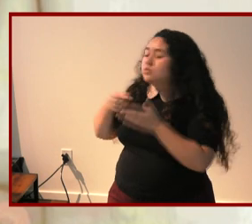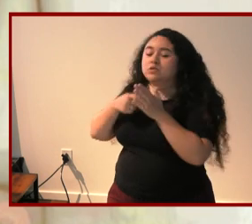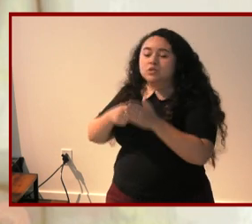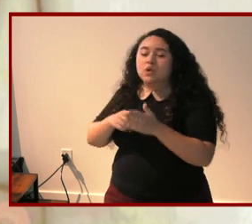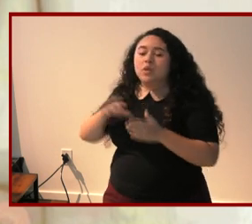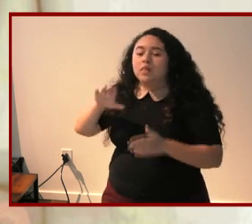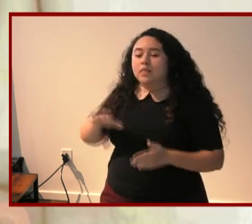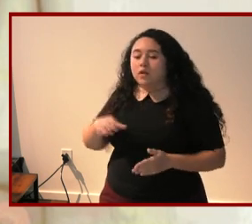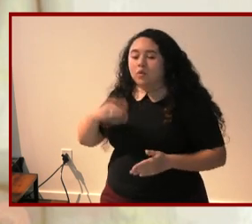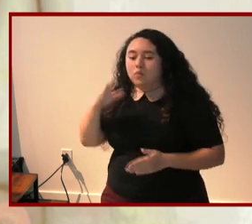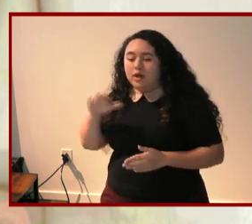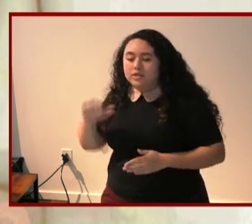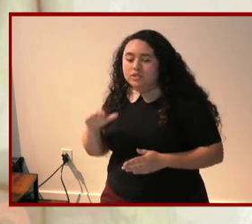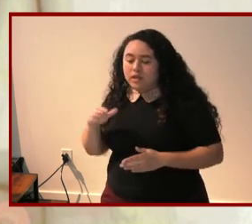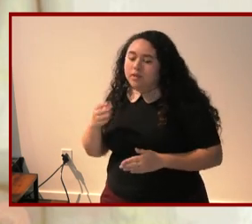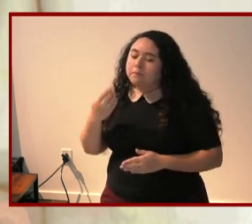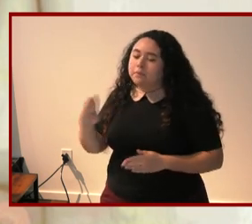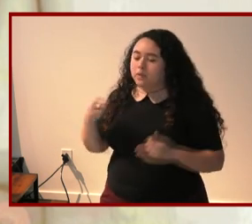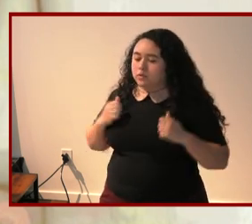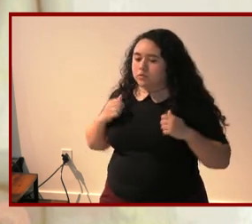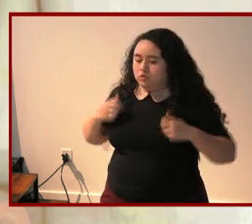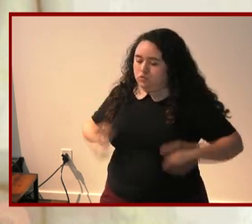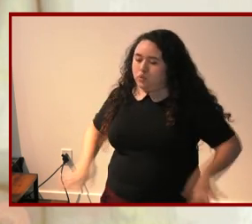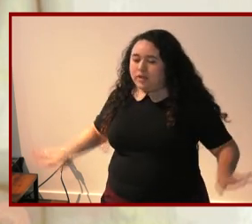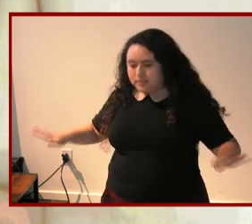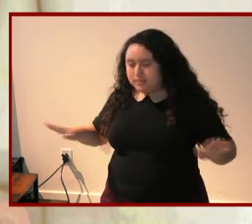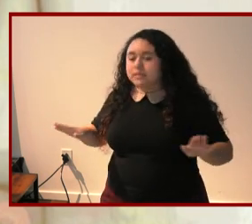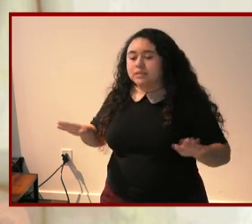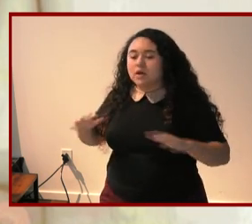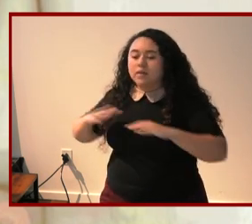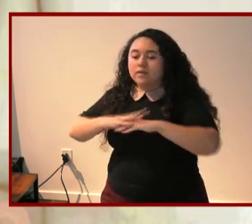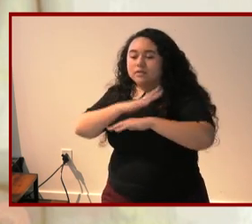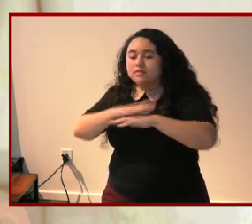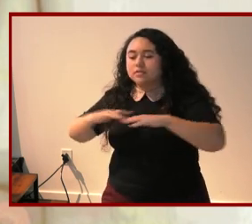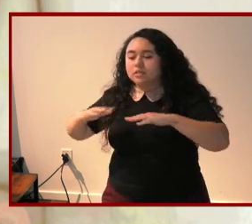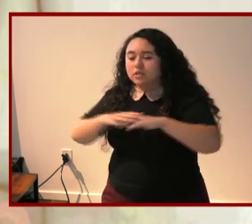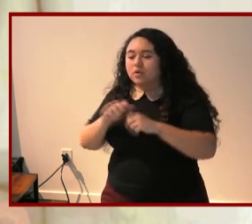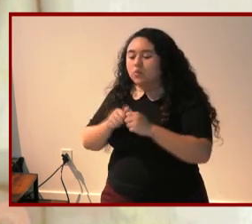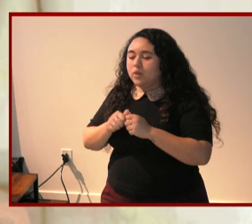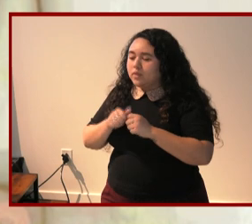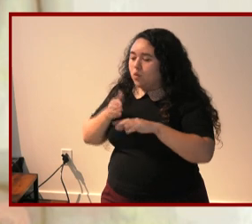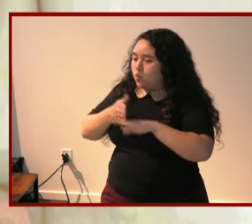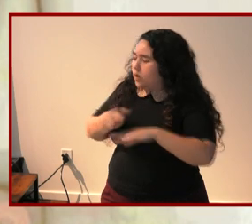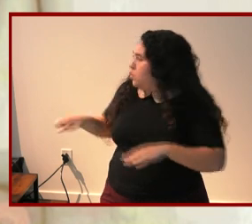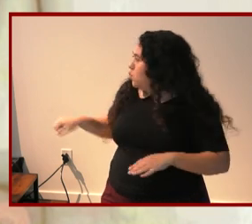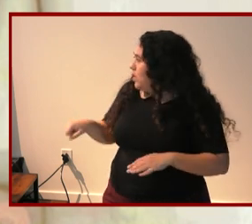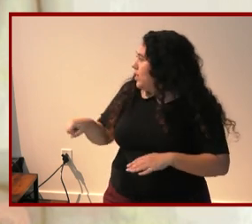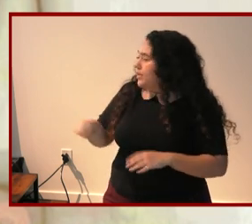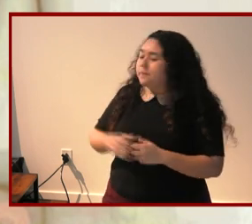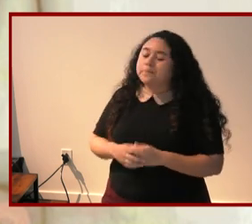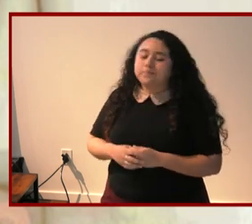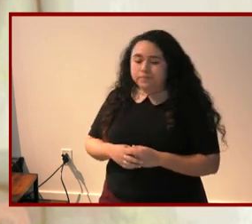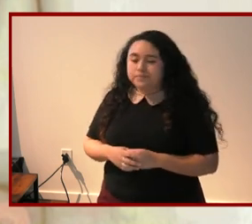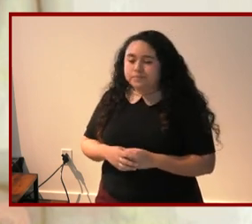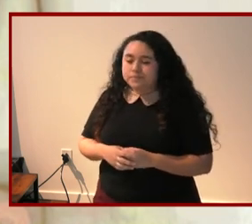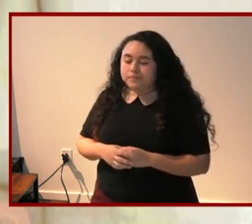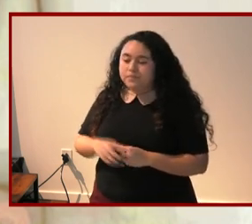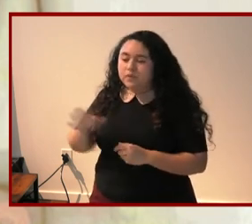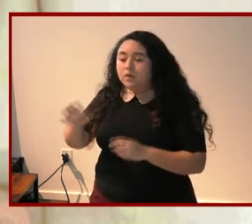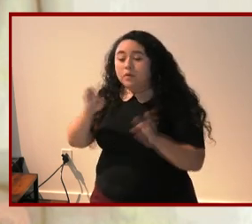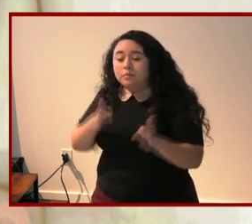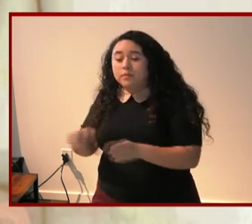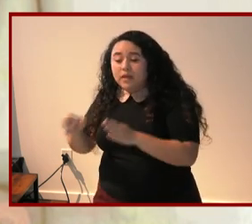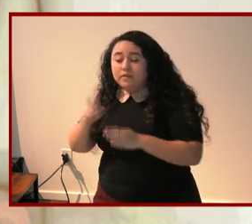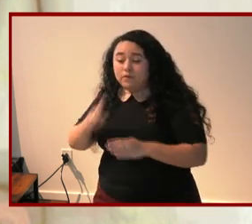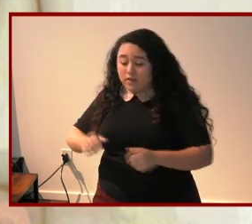a little white child in a navy blue dress at the seashore next to a little wooden wagon hampton's plan for her life was